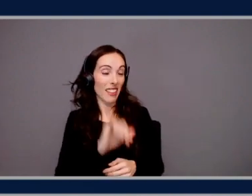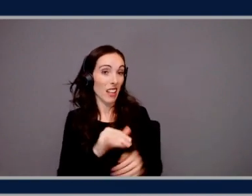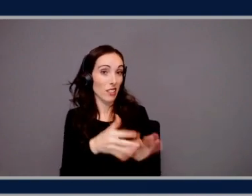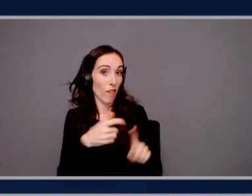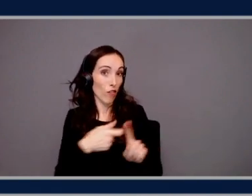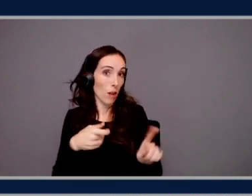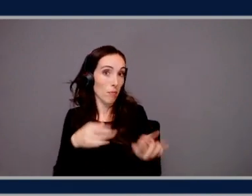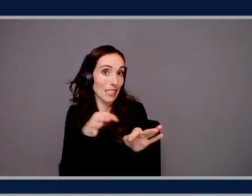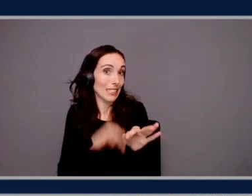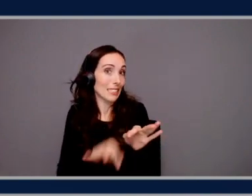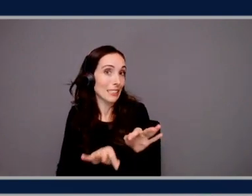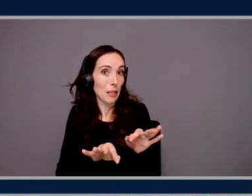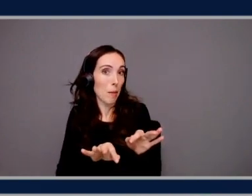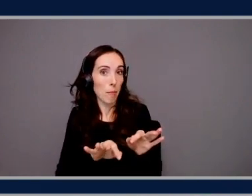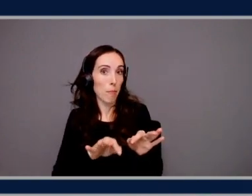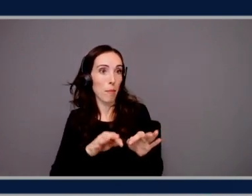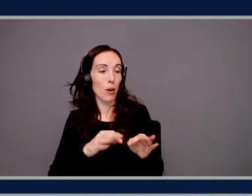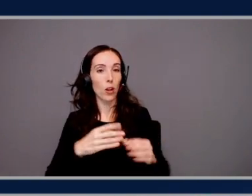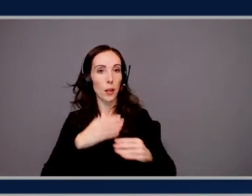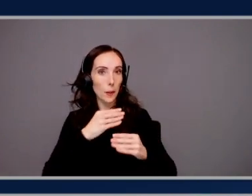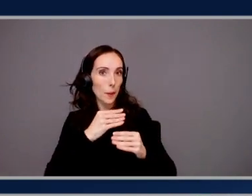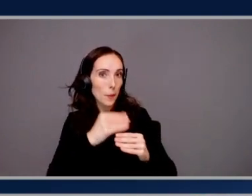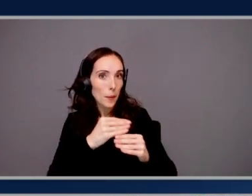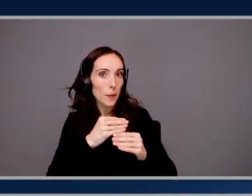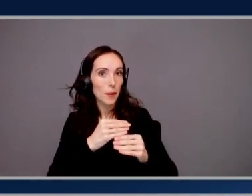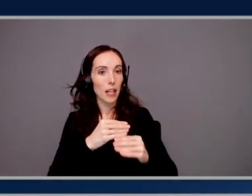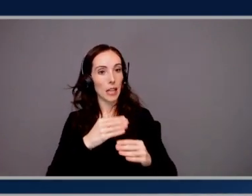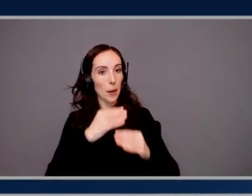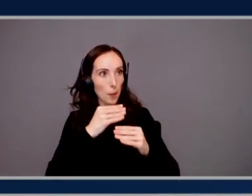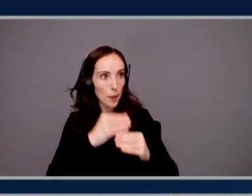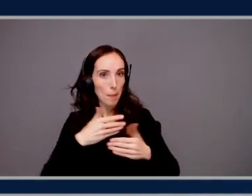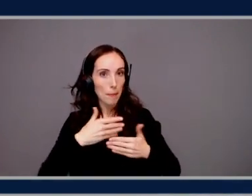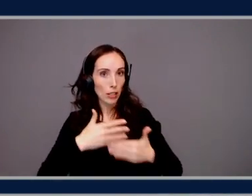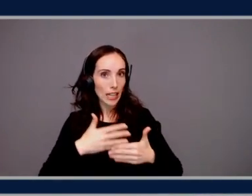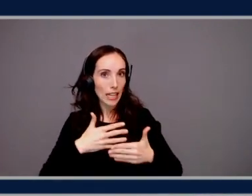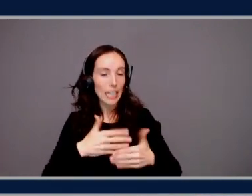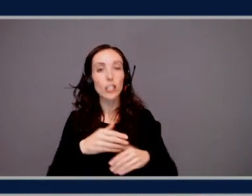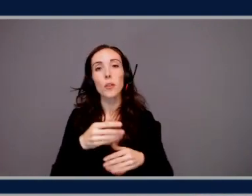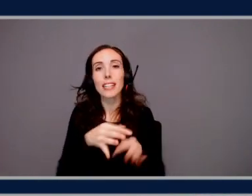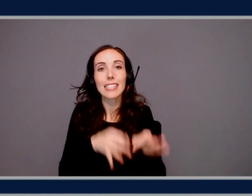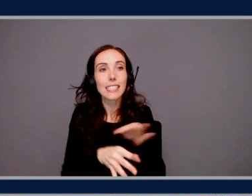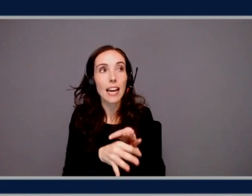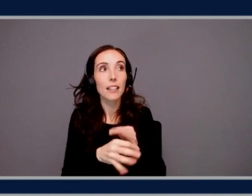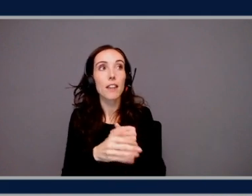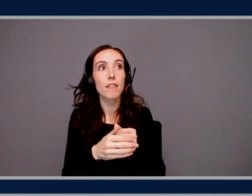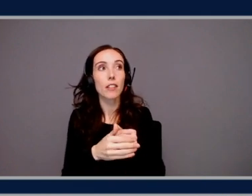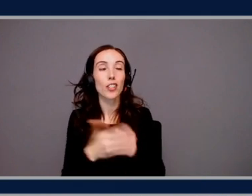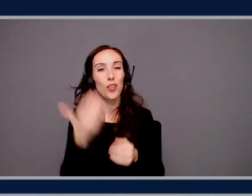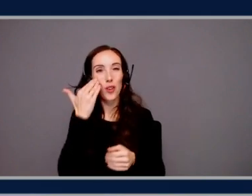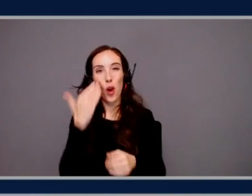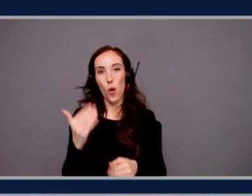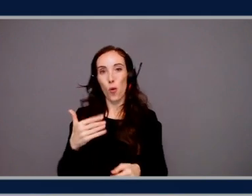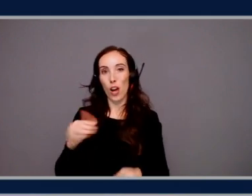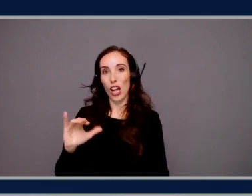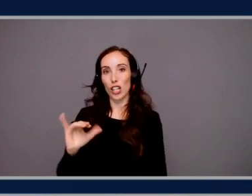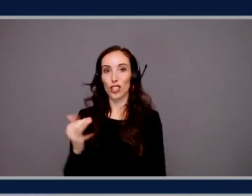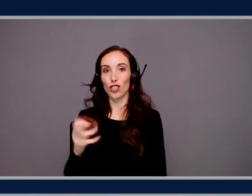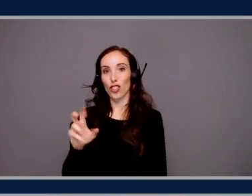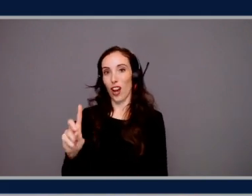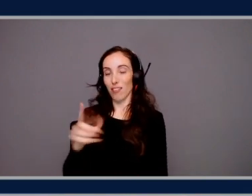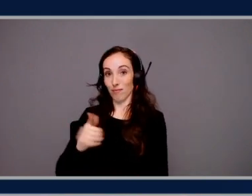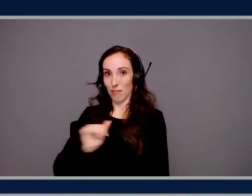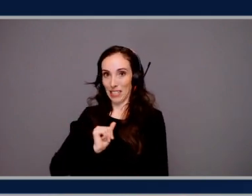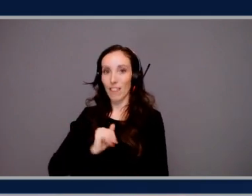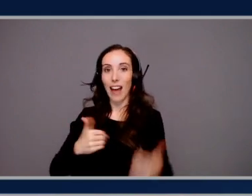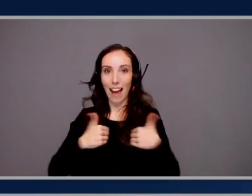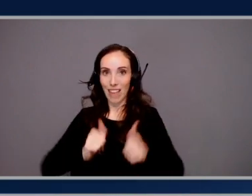head, I imagine the wind needs to trim it with a reed and just, like, blowing into it. Instead of just, you know, as a childhood asthmatic, you breathe into the